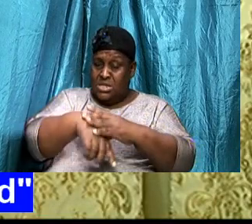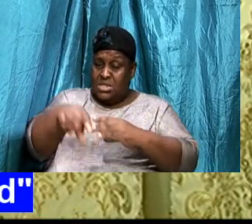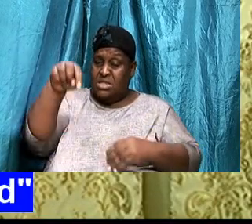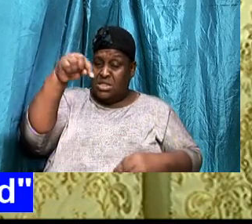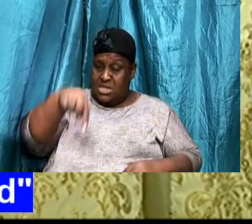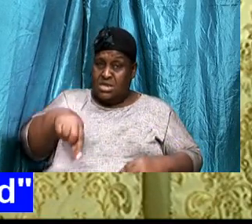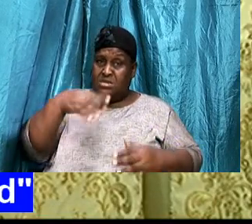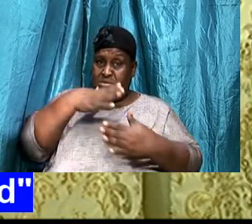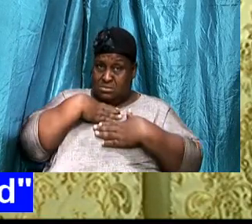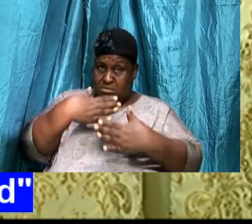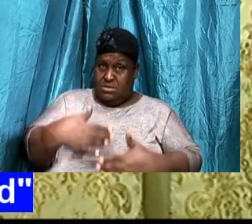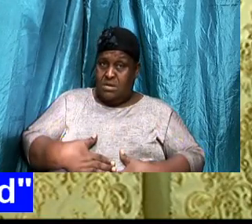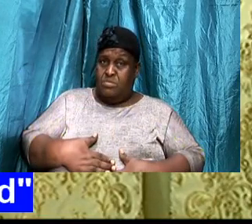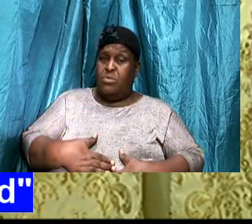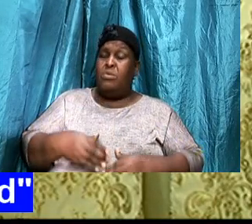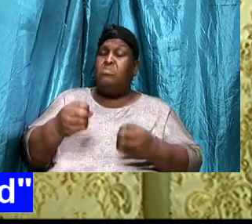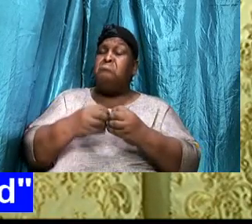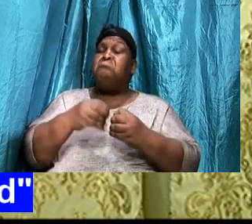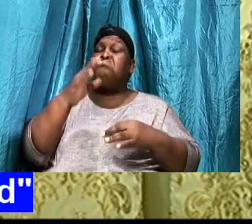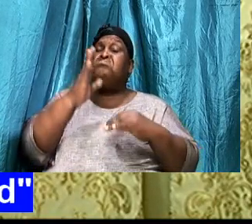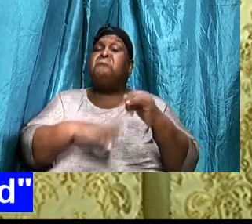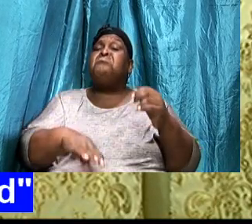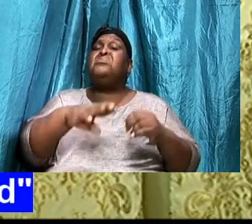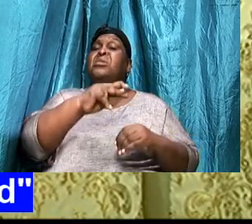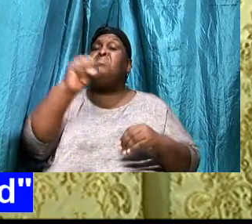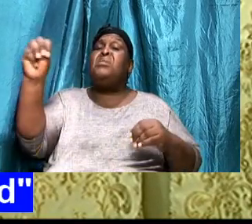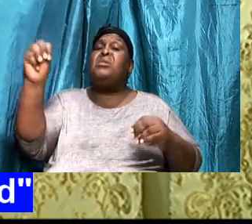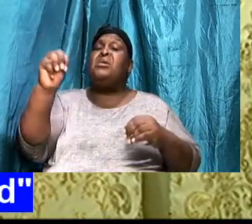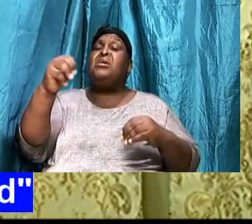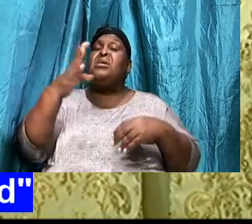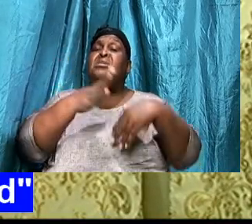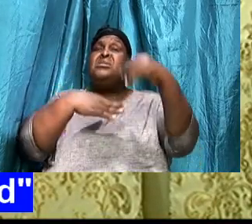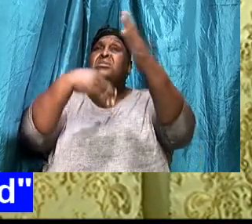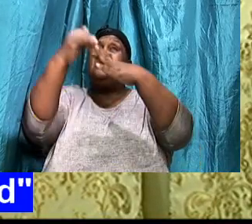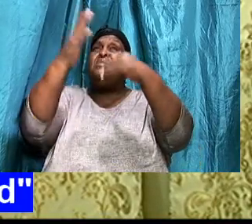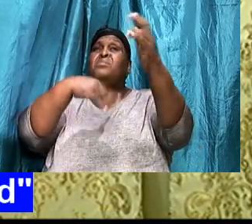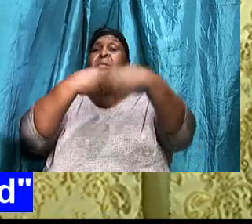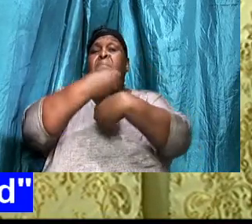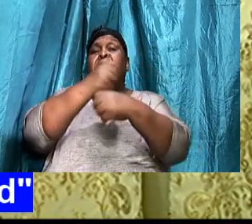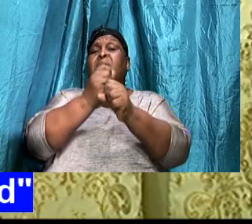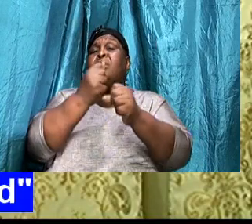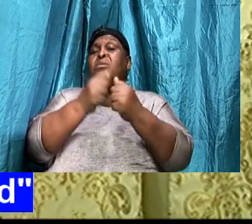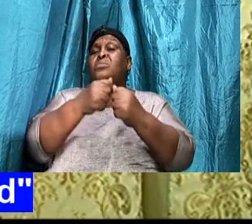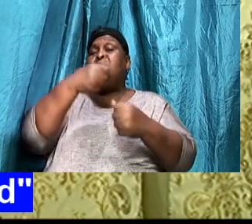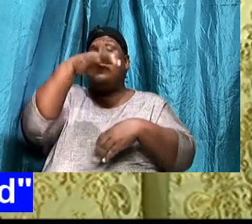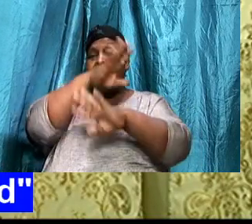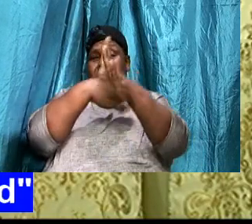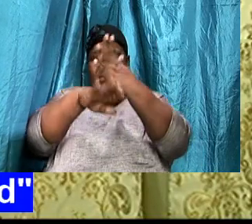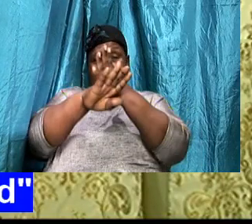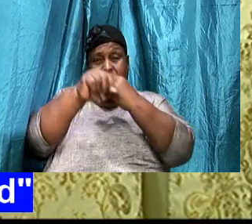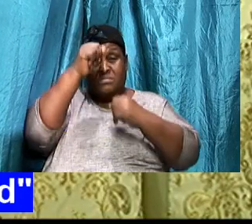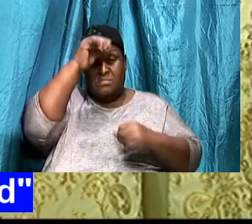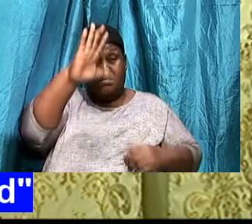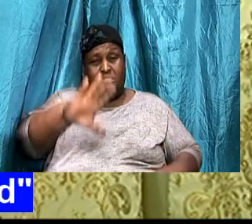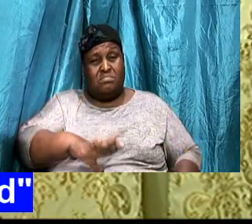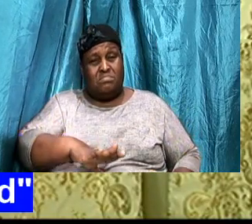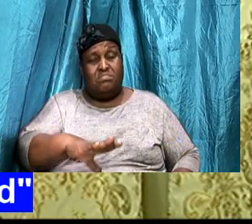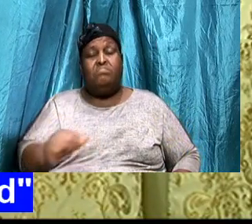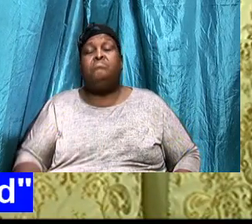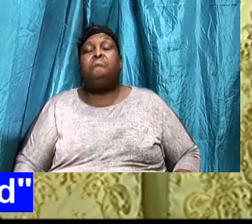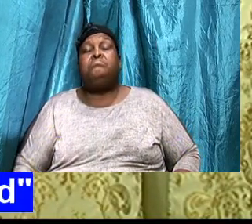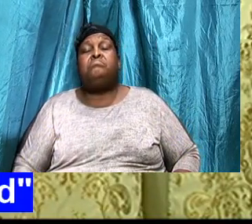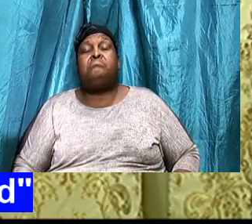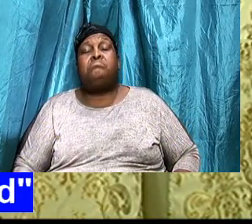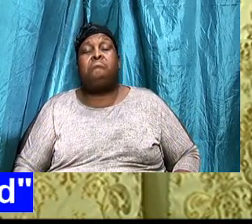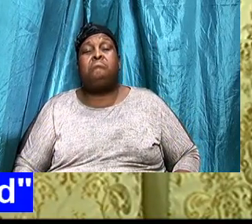million, Temple, That is made, With the hands, Of men, So we are not